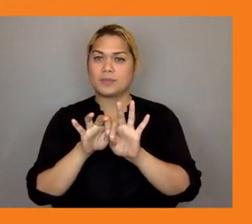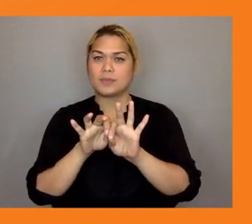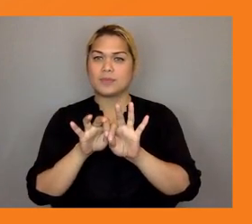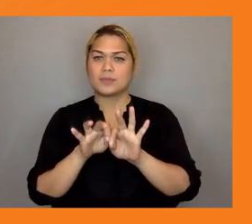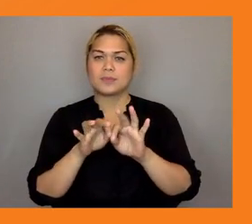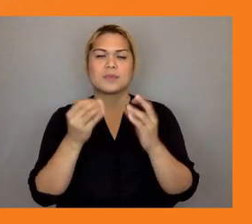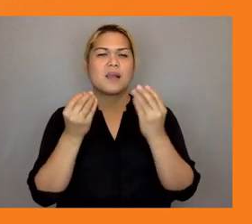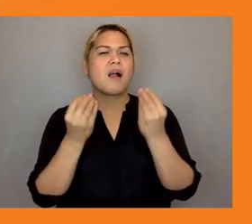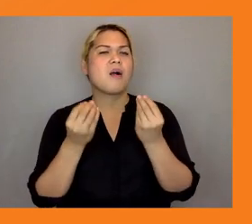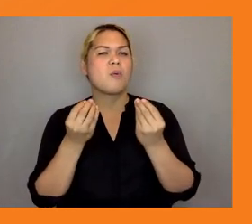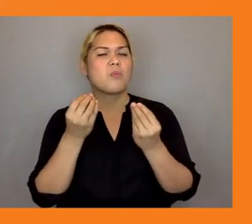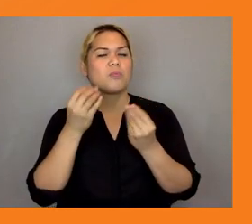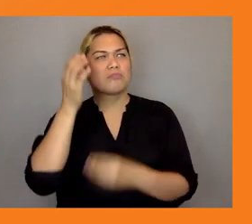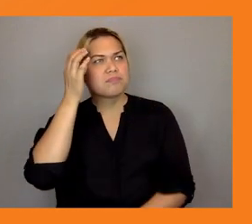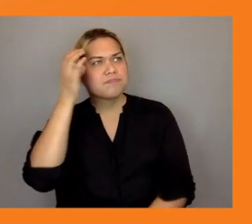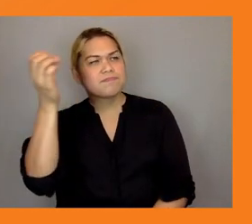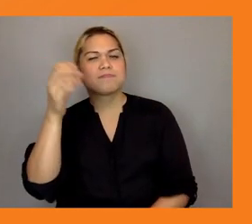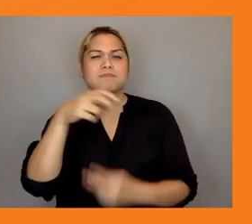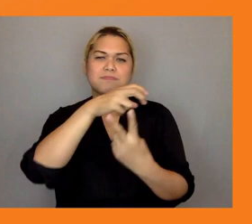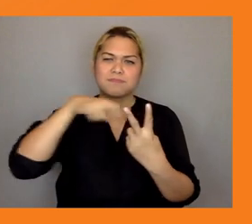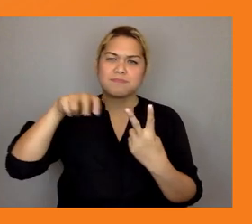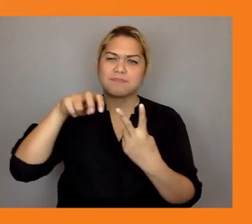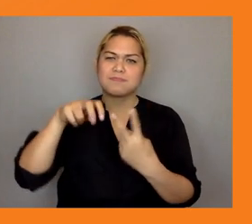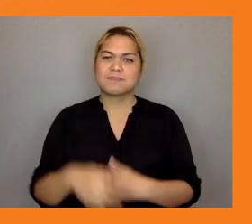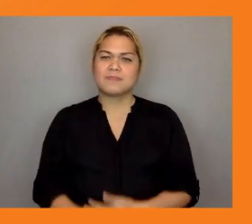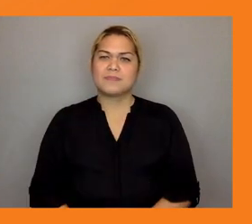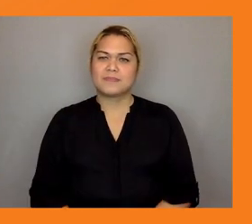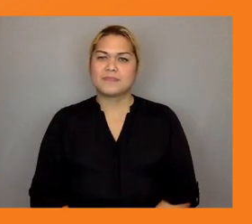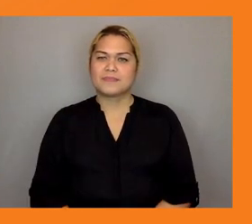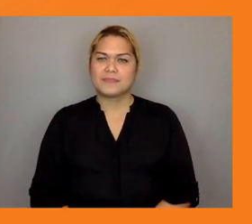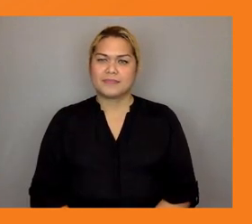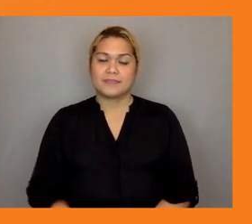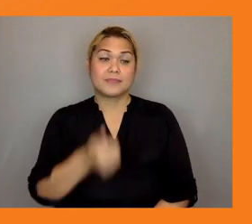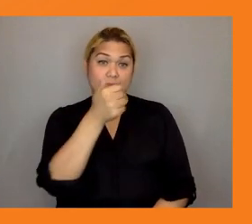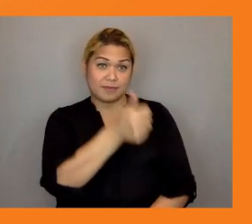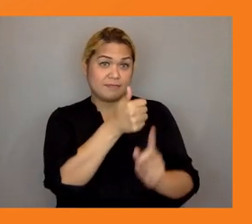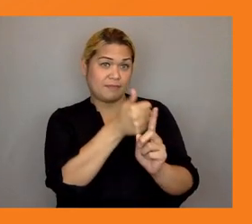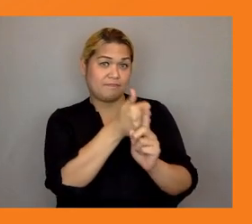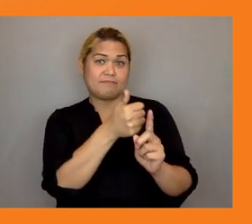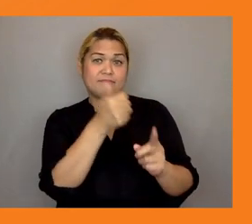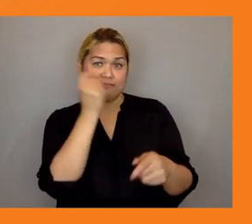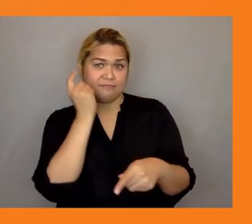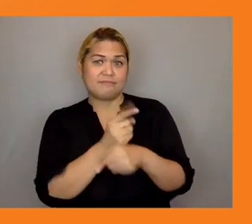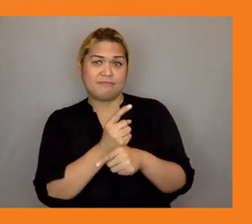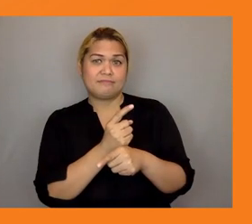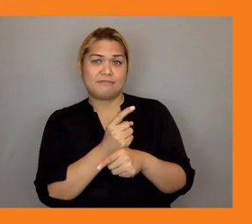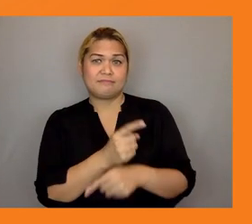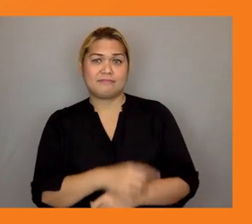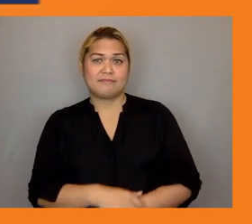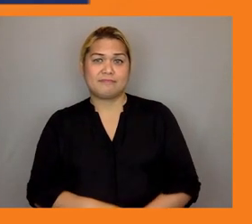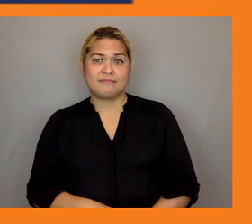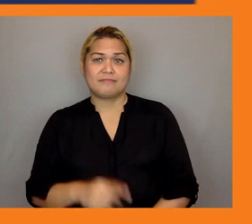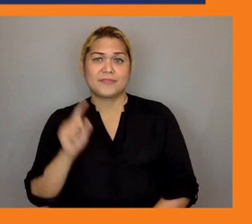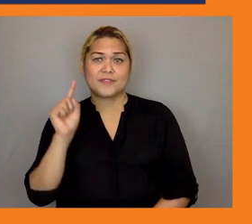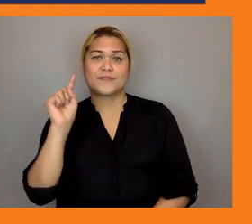luck simon because our first speaker has the answers to this question to kick us off we'd like to invite kate hughes over to join